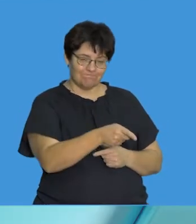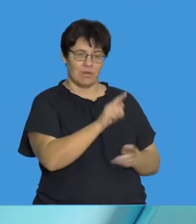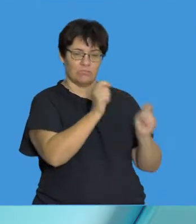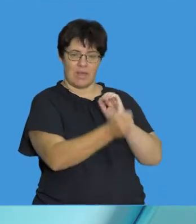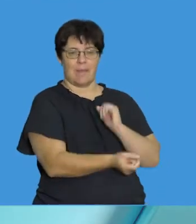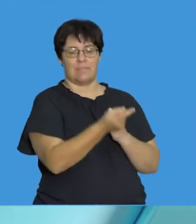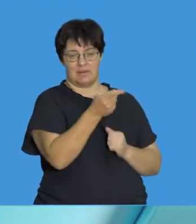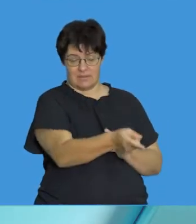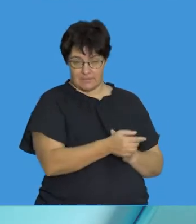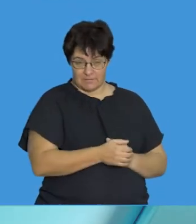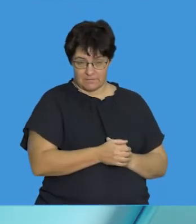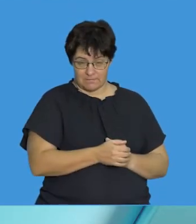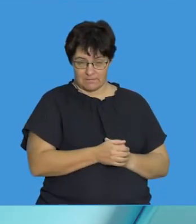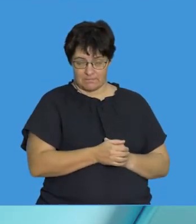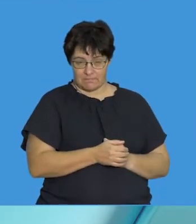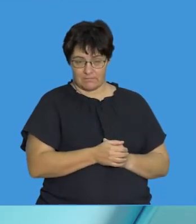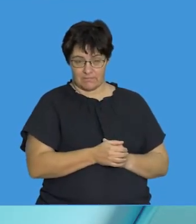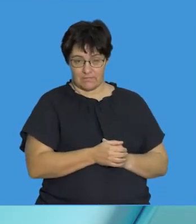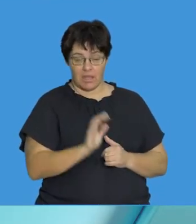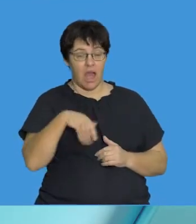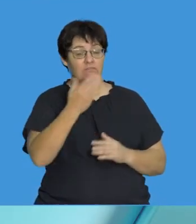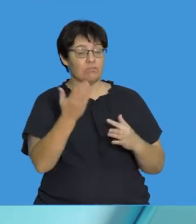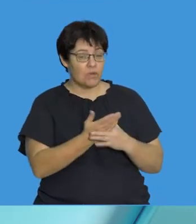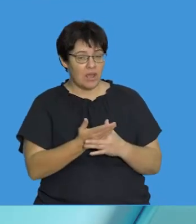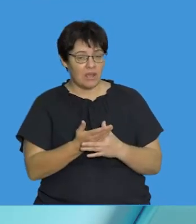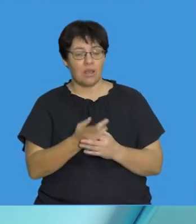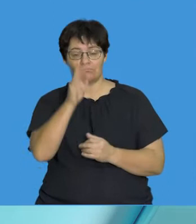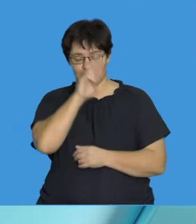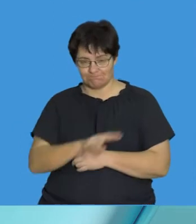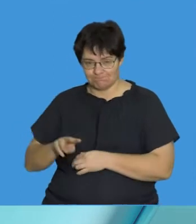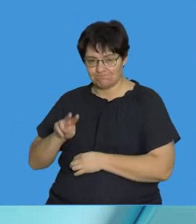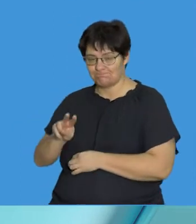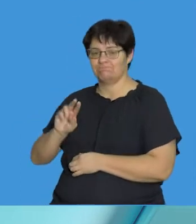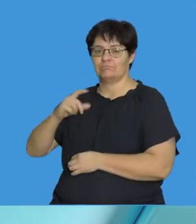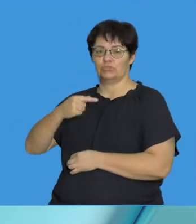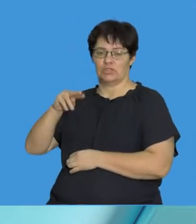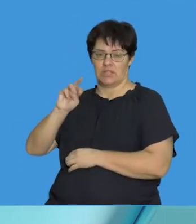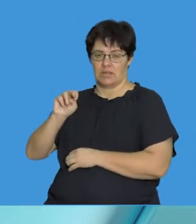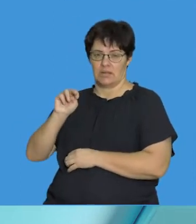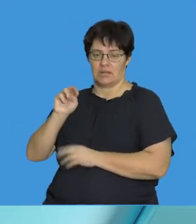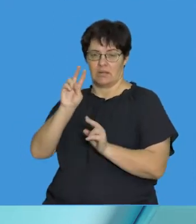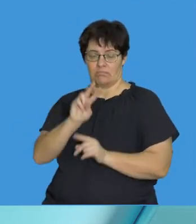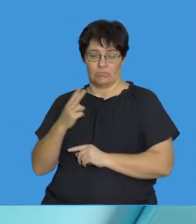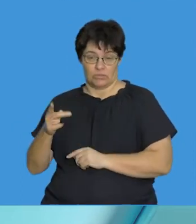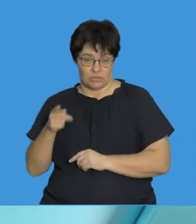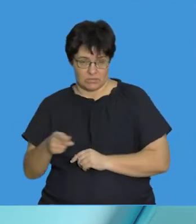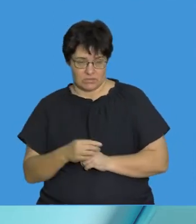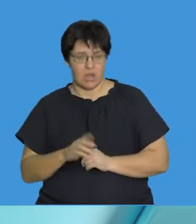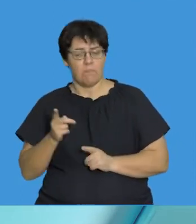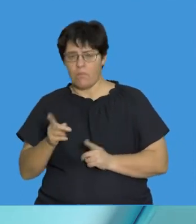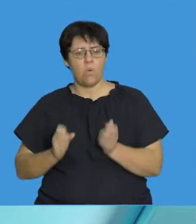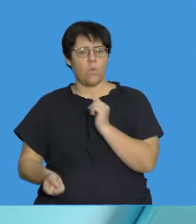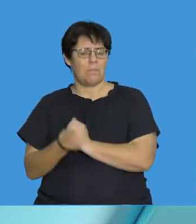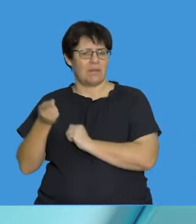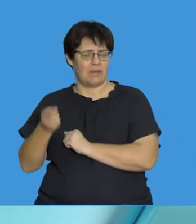how chromosome mutations take place. We're going to get back and we're going to spend some time looking at gene mutations and